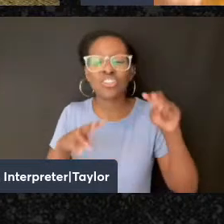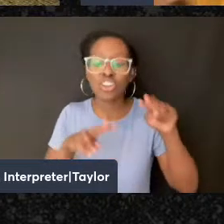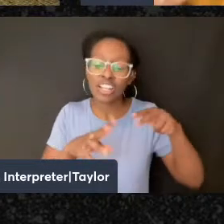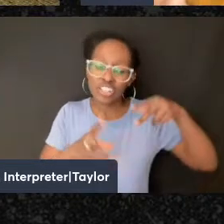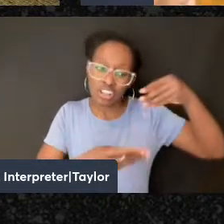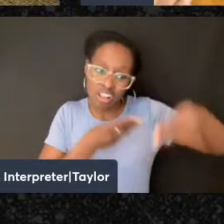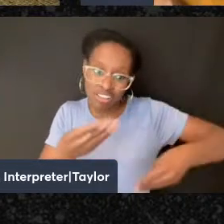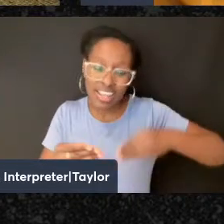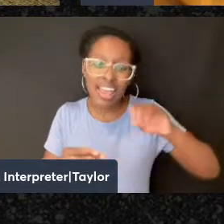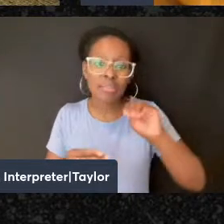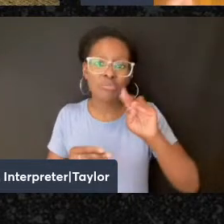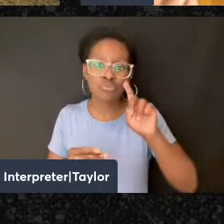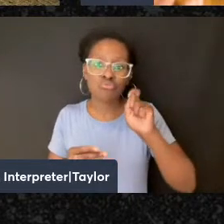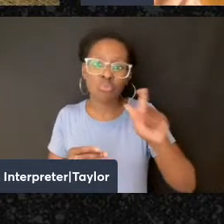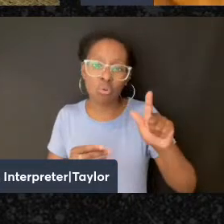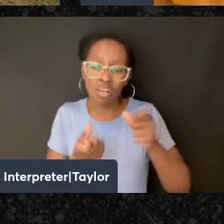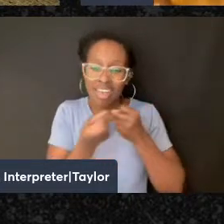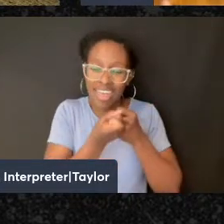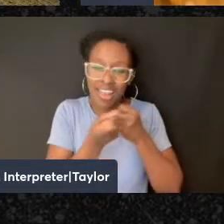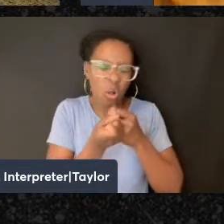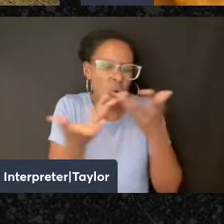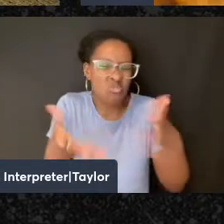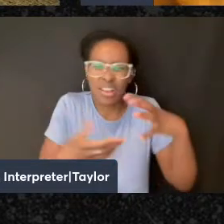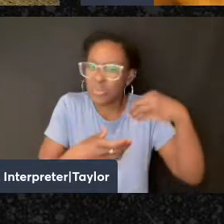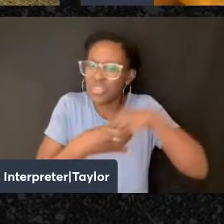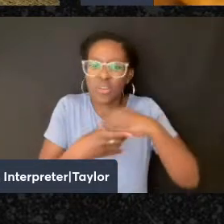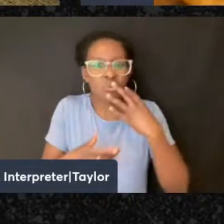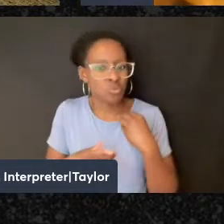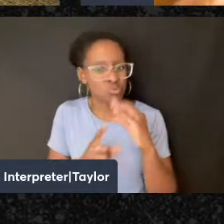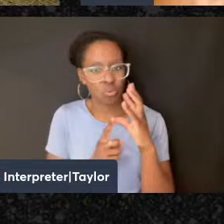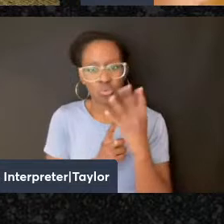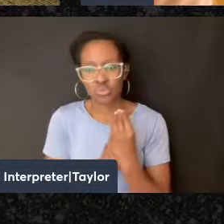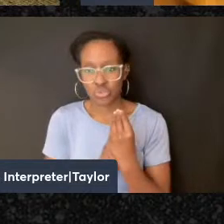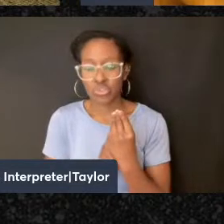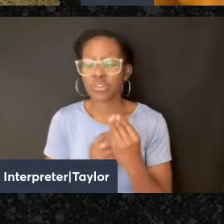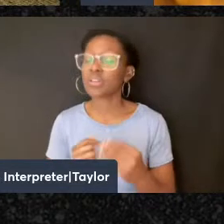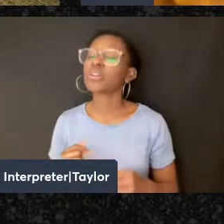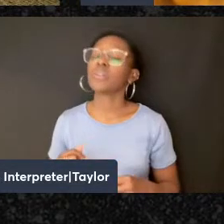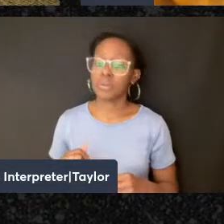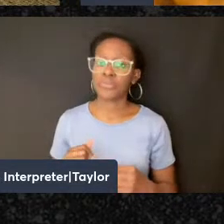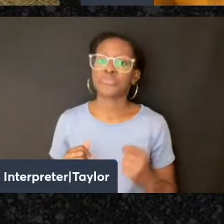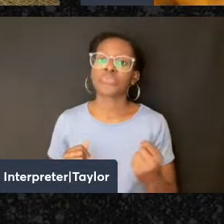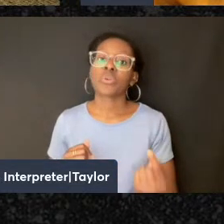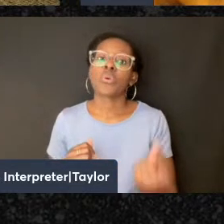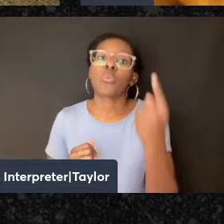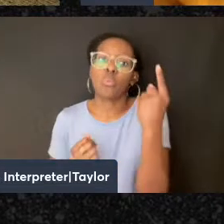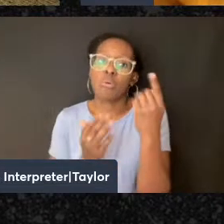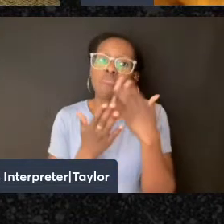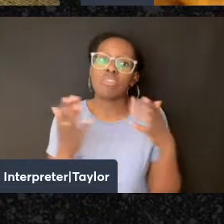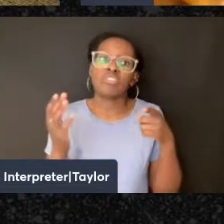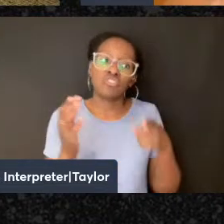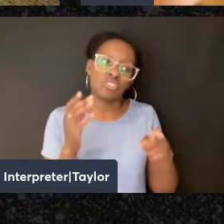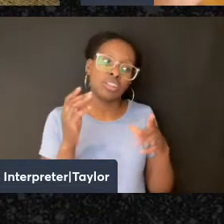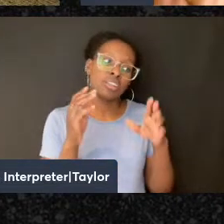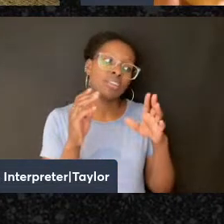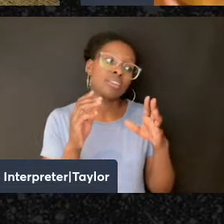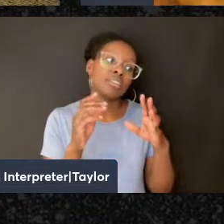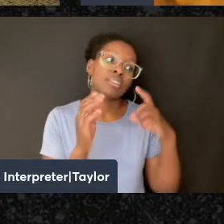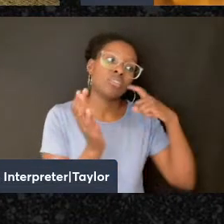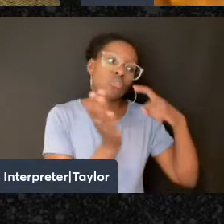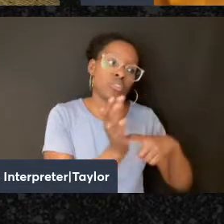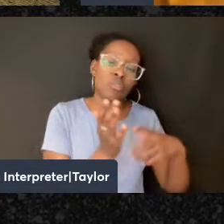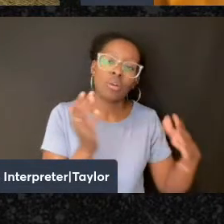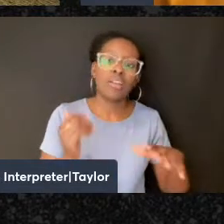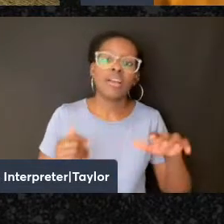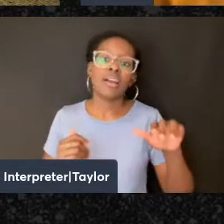aid already within Jewish culture. One of the aspects that she points to is Hasidic mutual